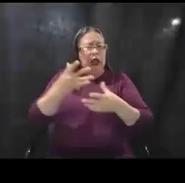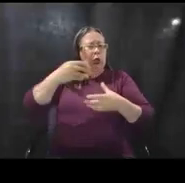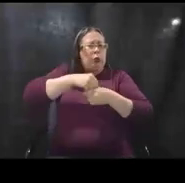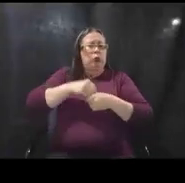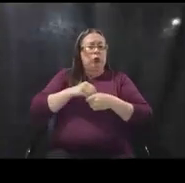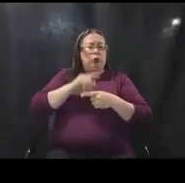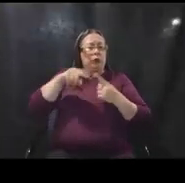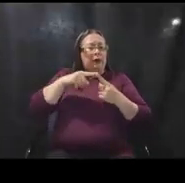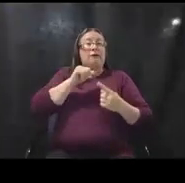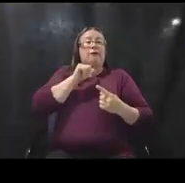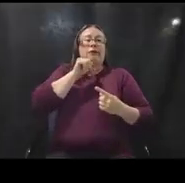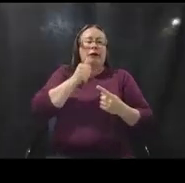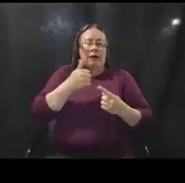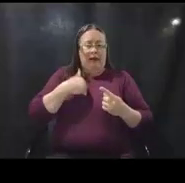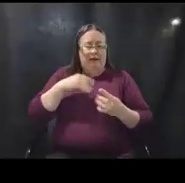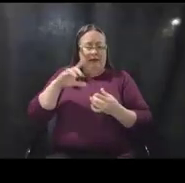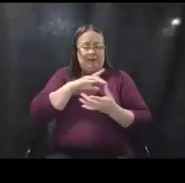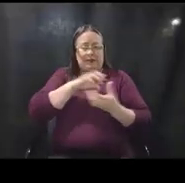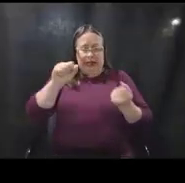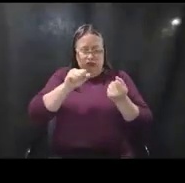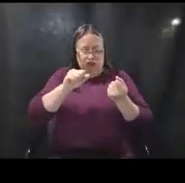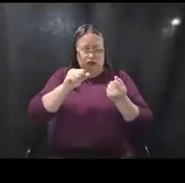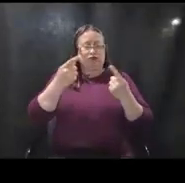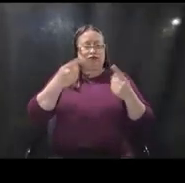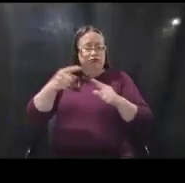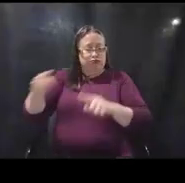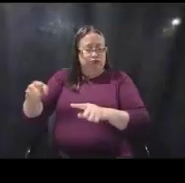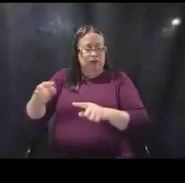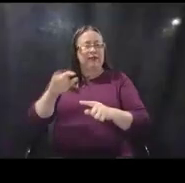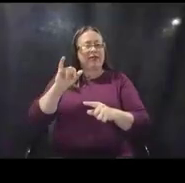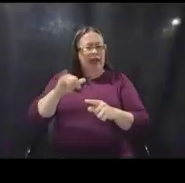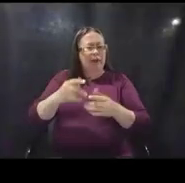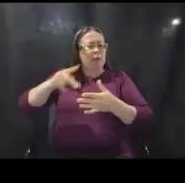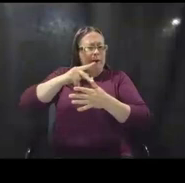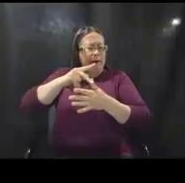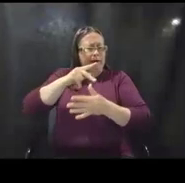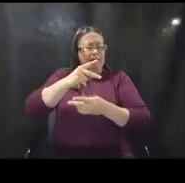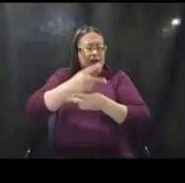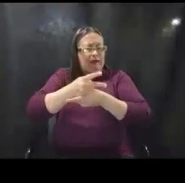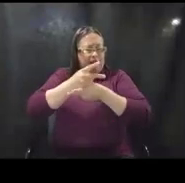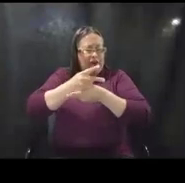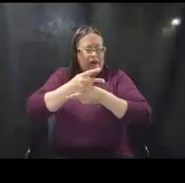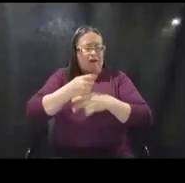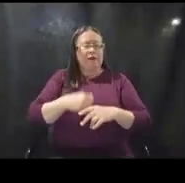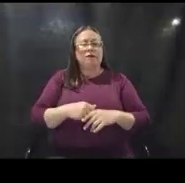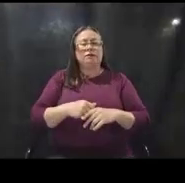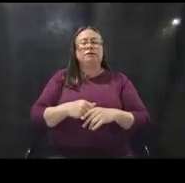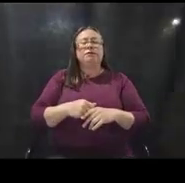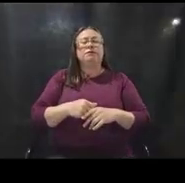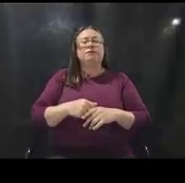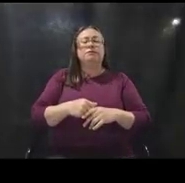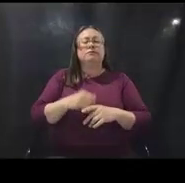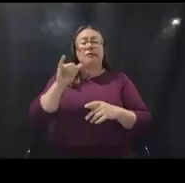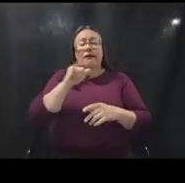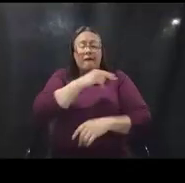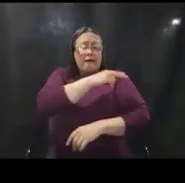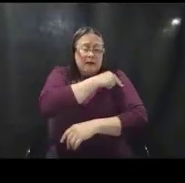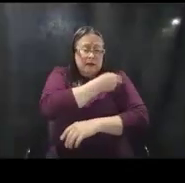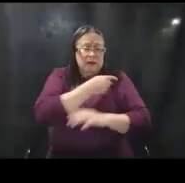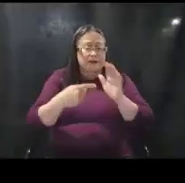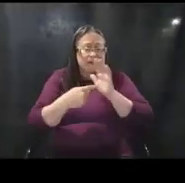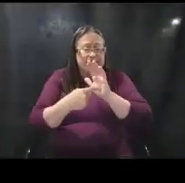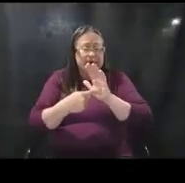declaration. So that's what we mean by primary medical care facility. Um, and so at a primary medical care facility, like a hospital,